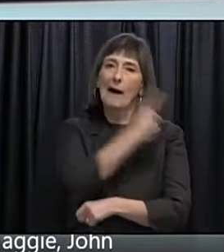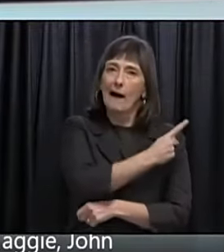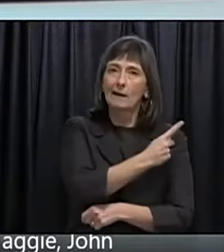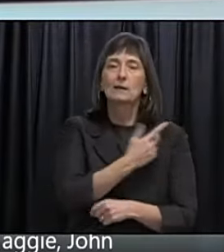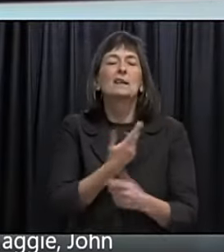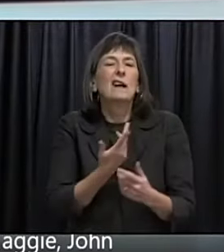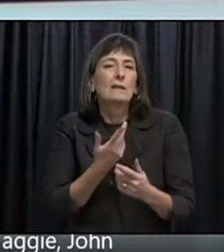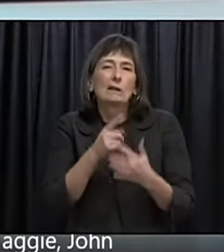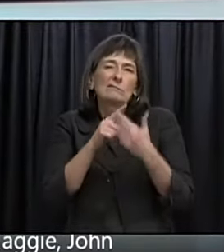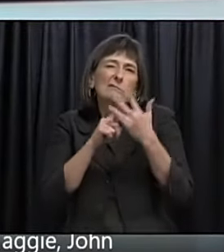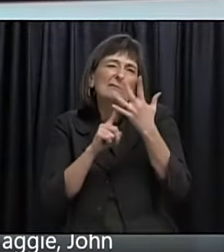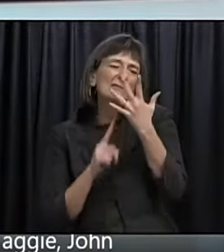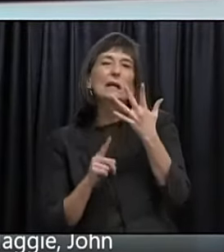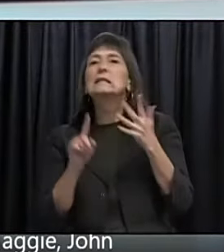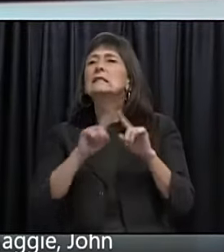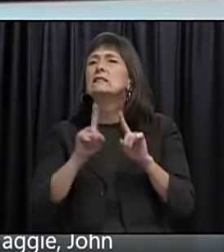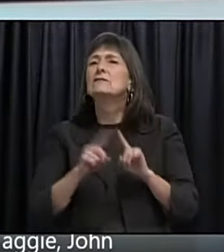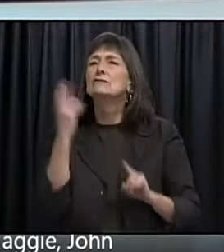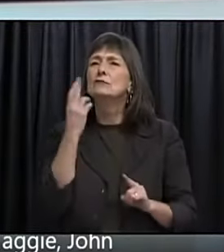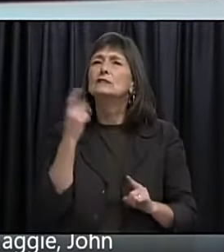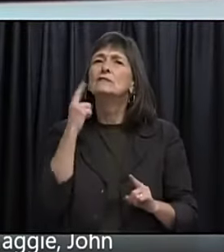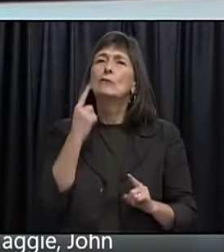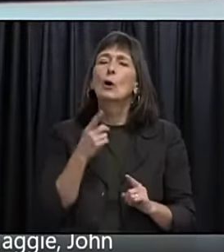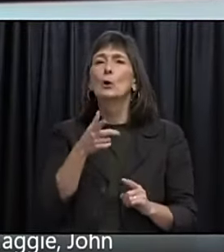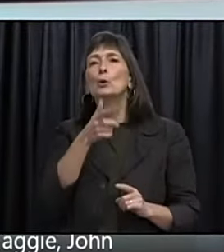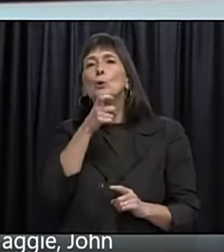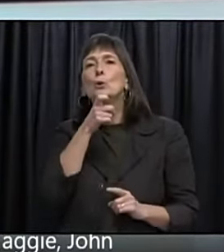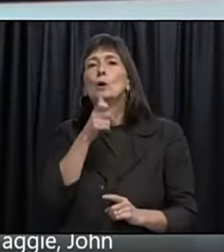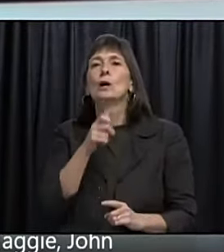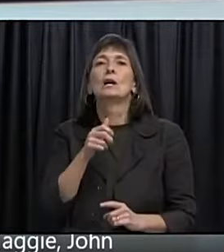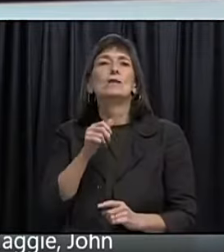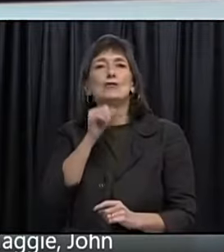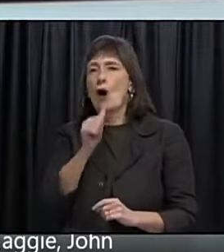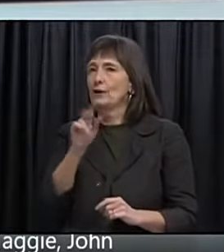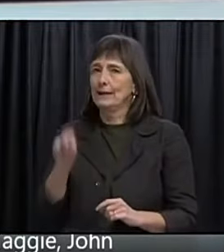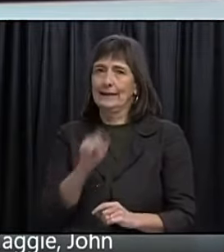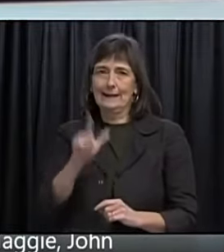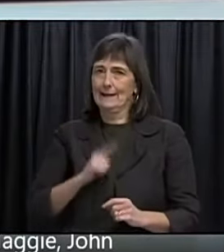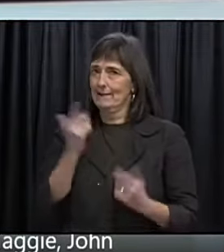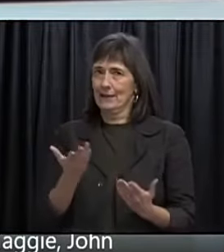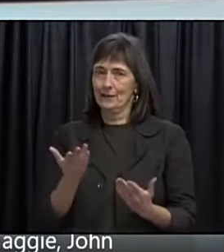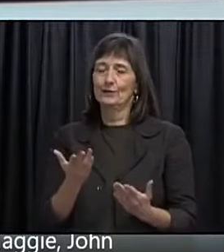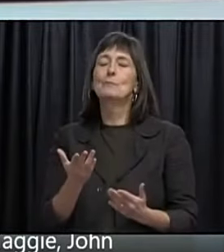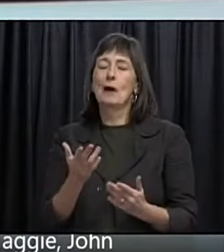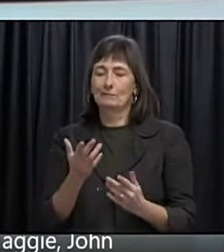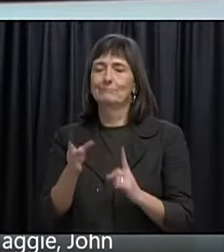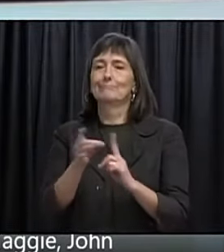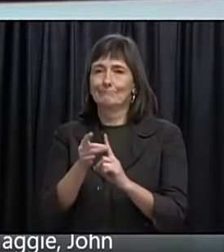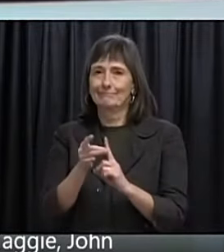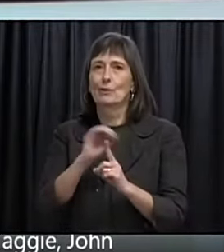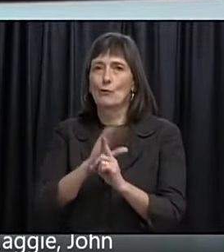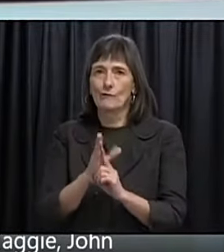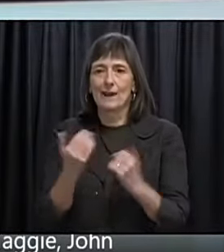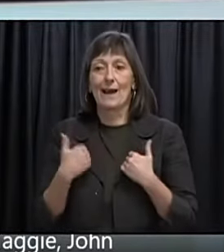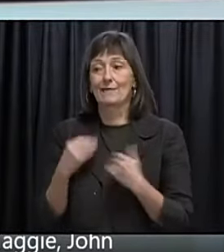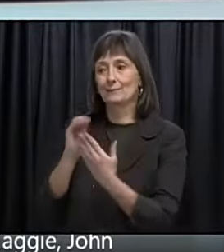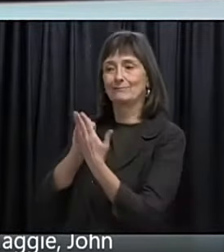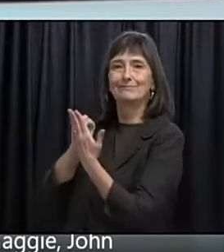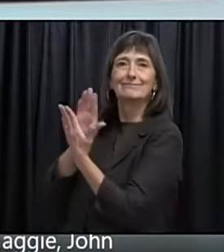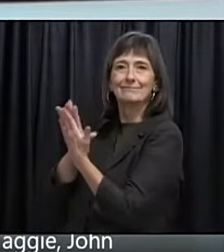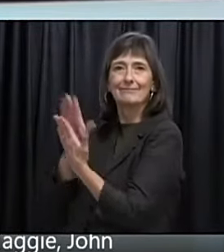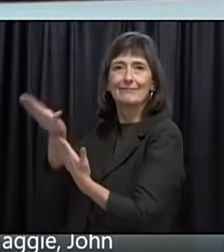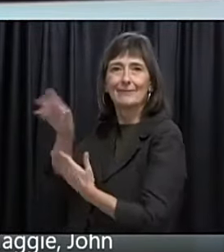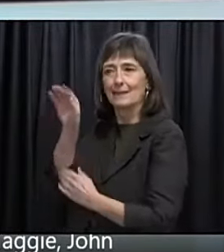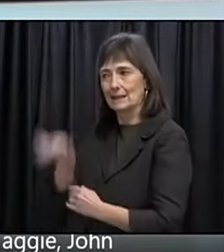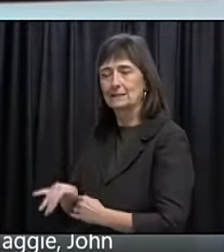labrador. Residents. So you see. The list. Is quite extensive. And often. Quite particular. Obviously. People. Who. Have traveled. To ordinarily. Live